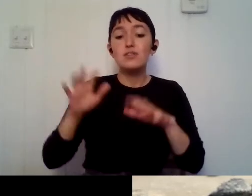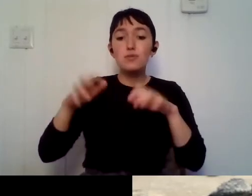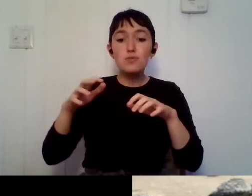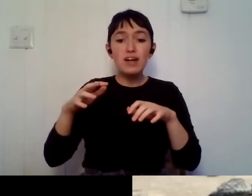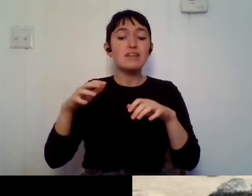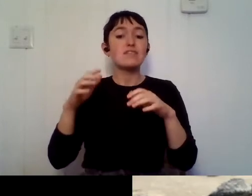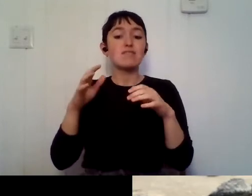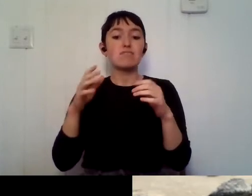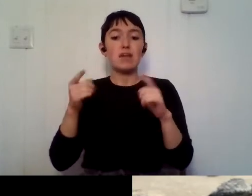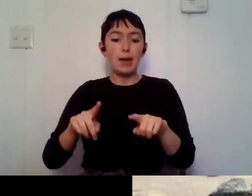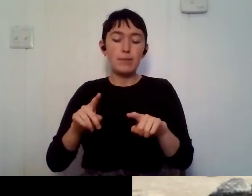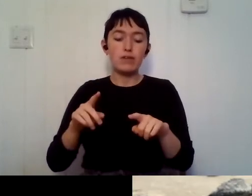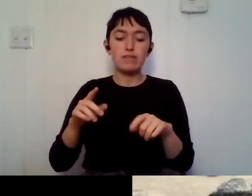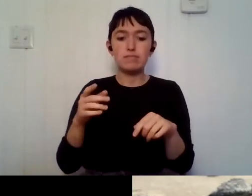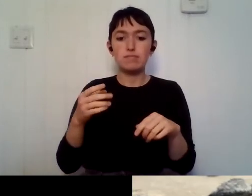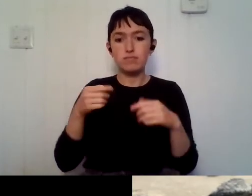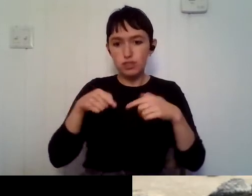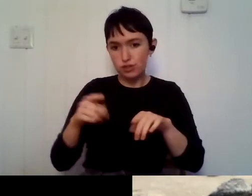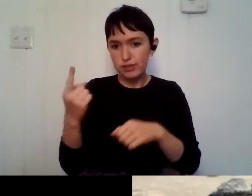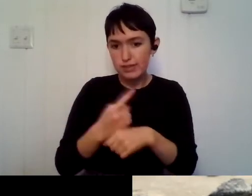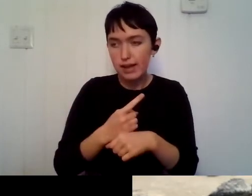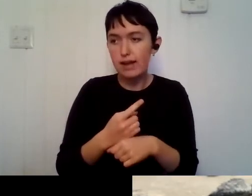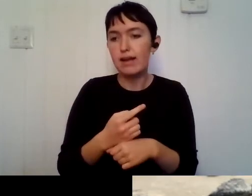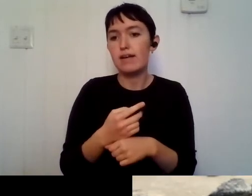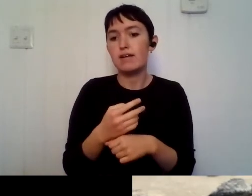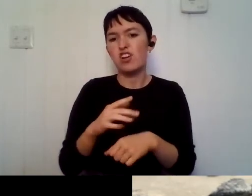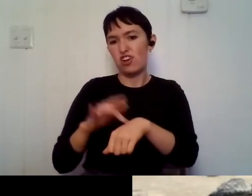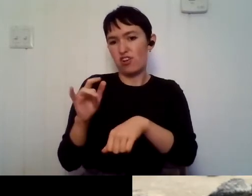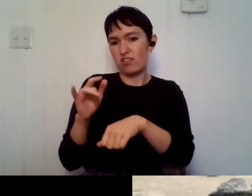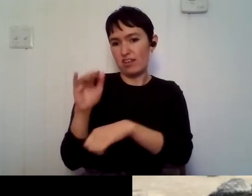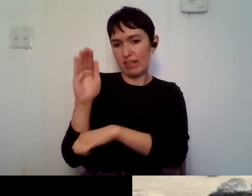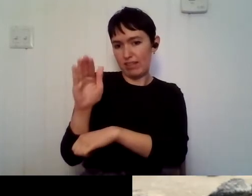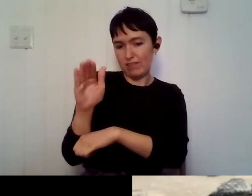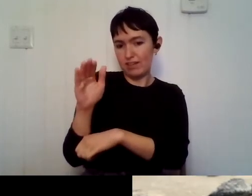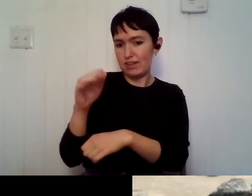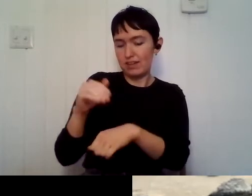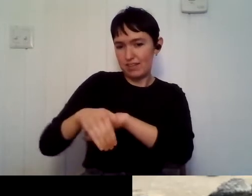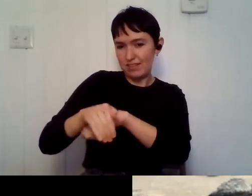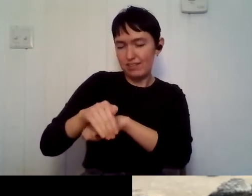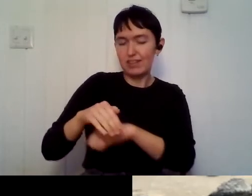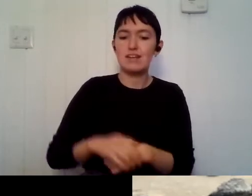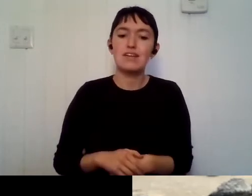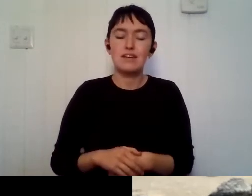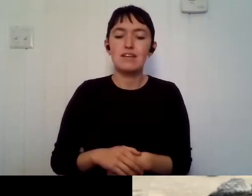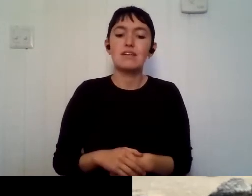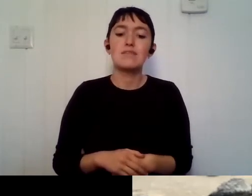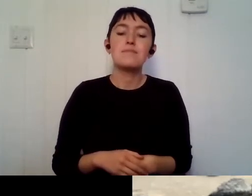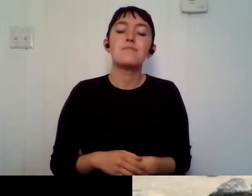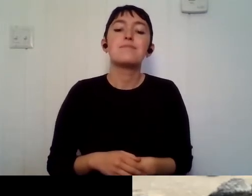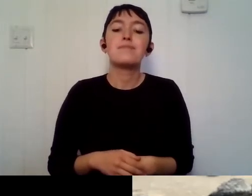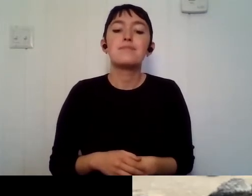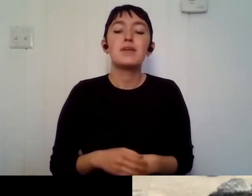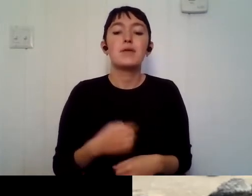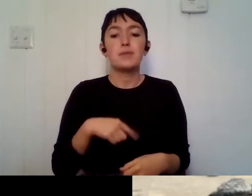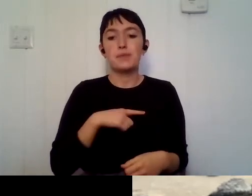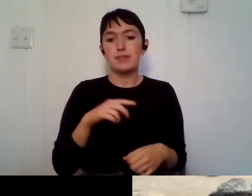daytime, early evening. So we were up around like 11 o'clock at night, um, processing bats. And then, um, it started to